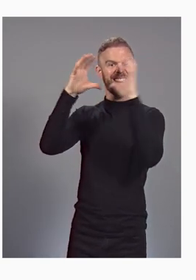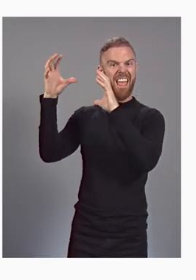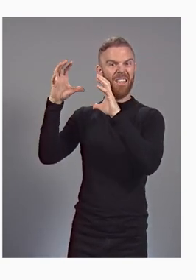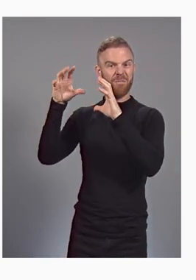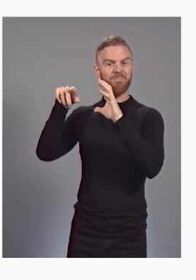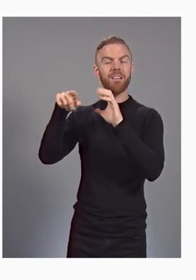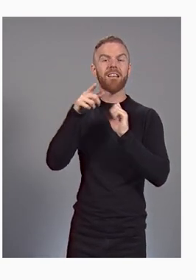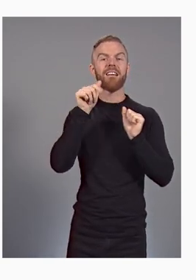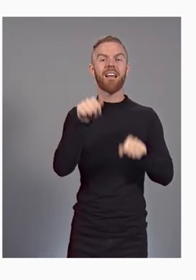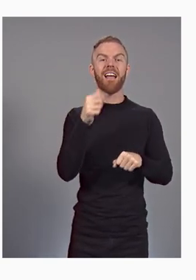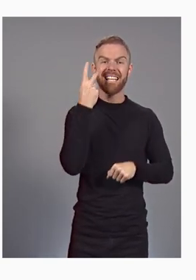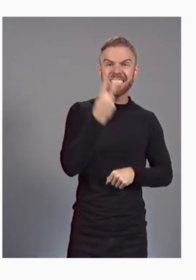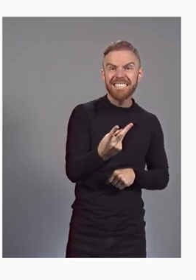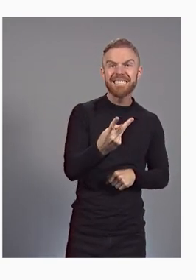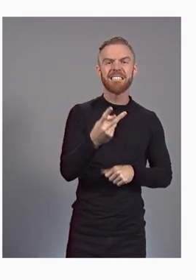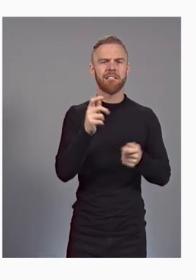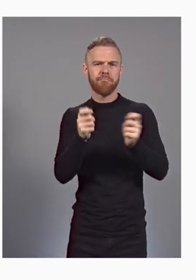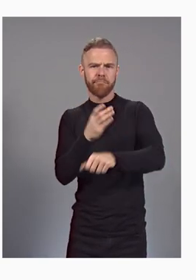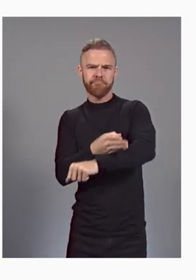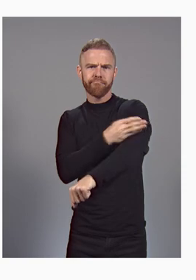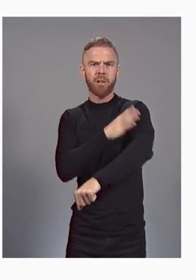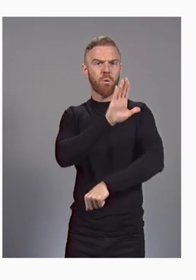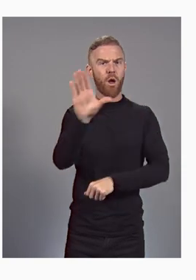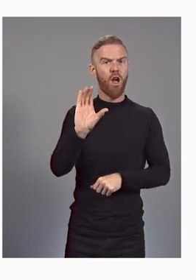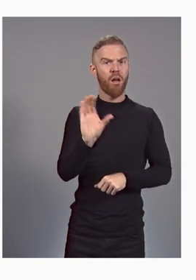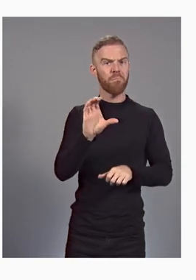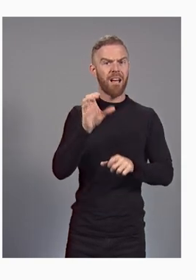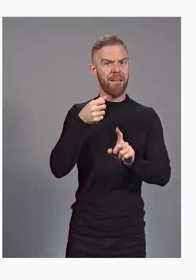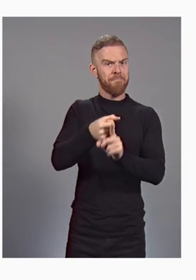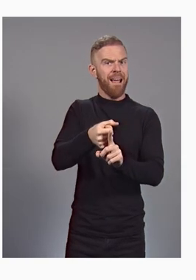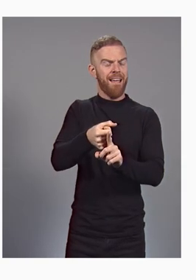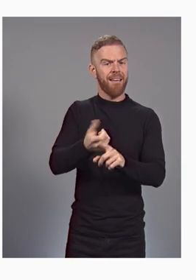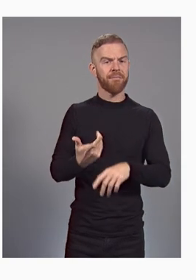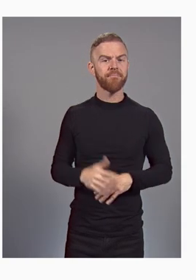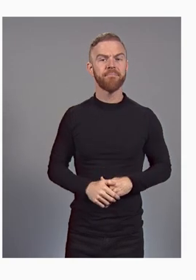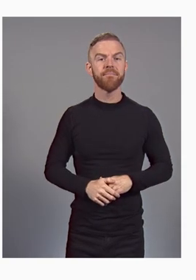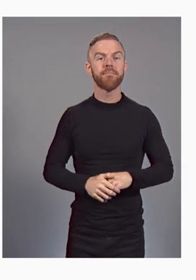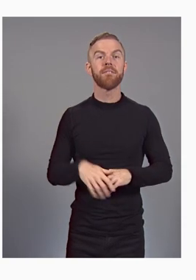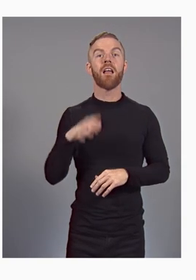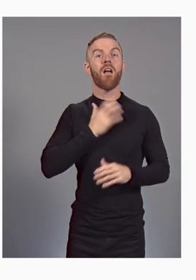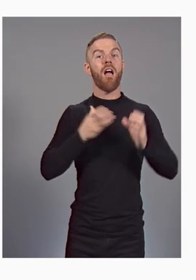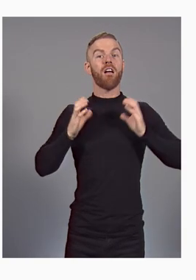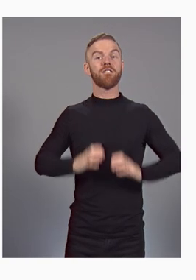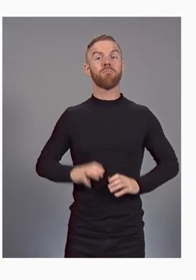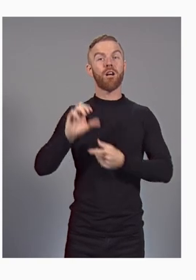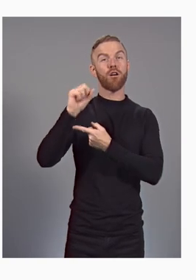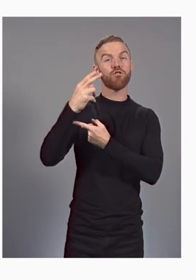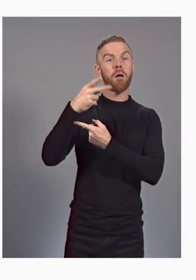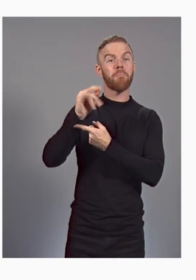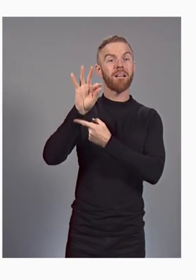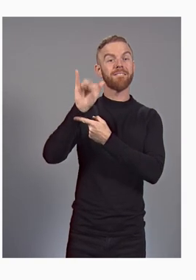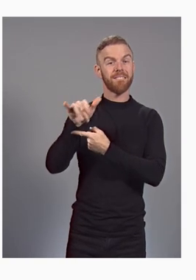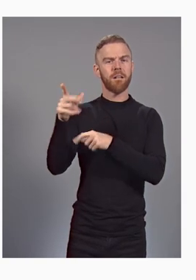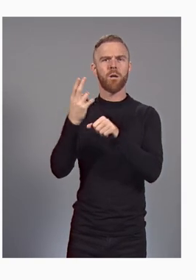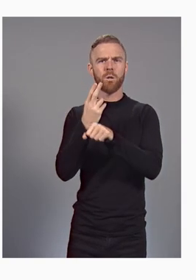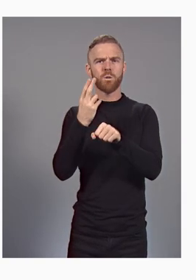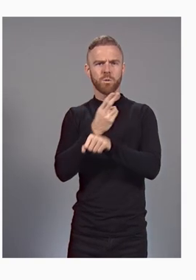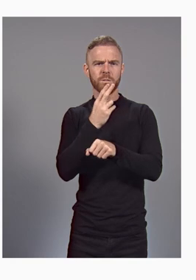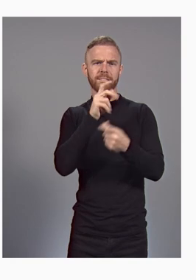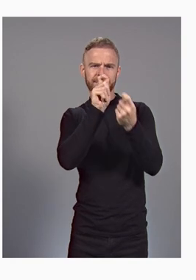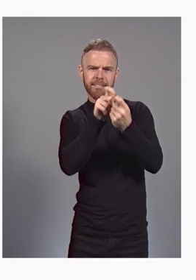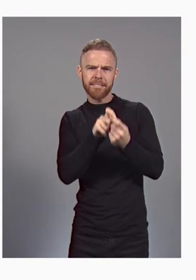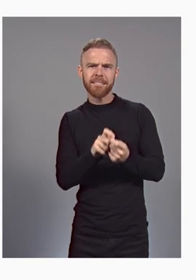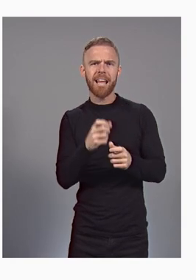see and optimize your carbon impact. Our customer, Shopify, uses detailed emissions data